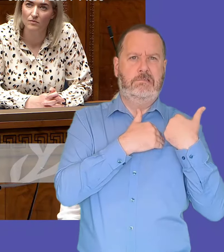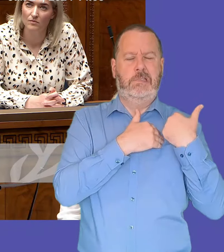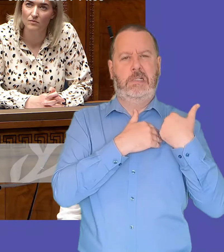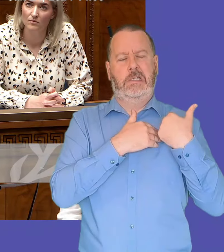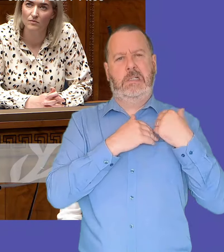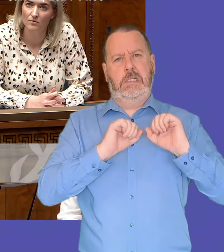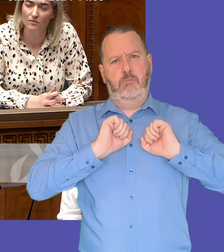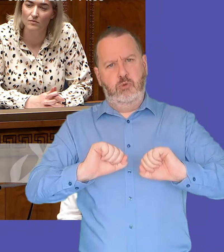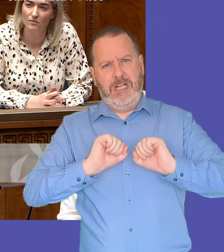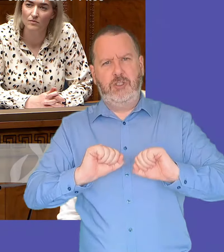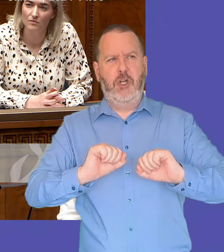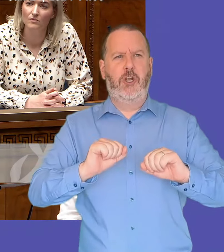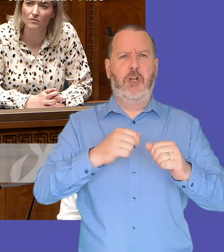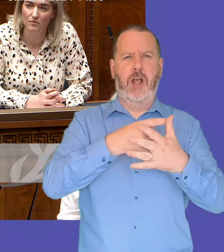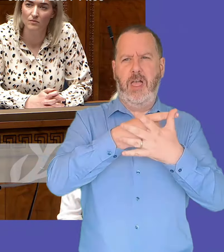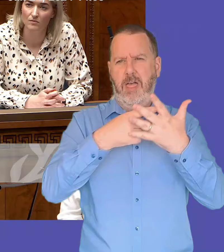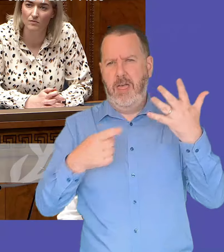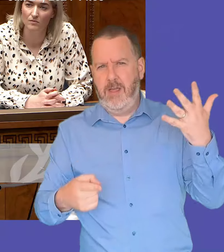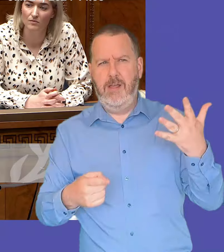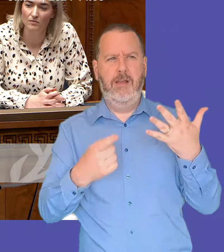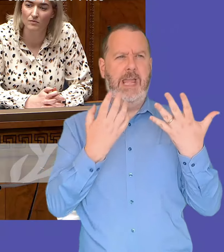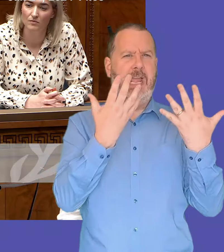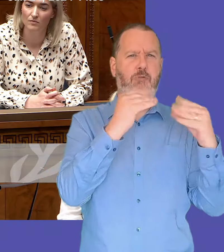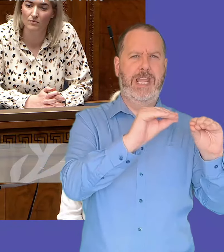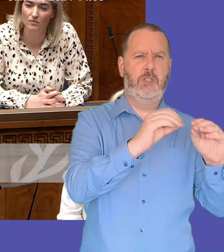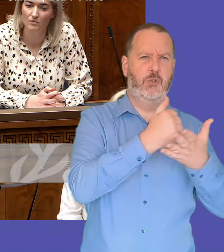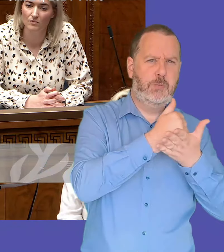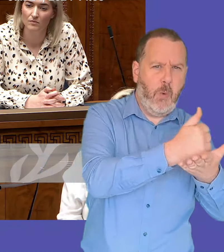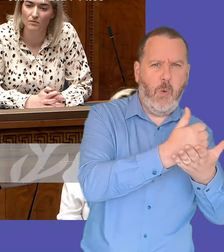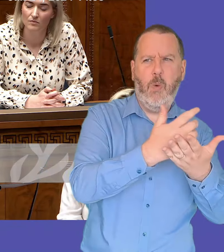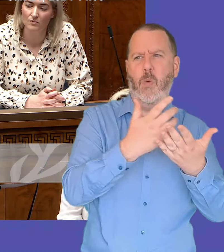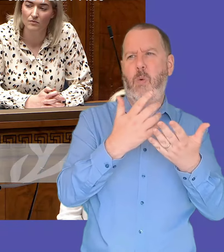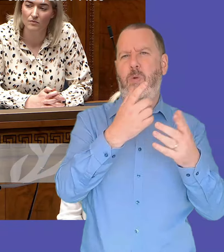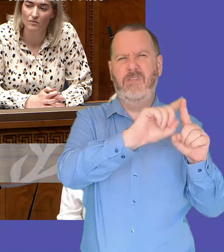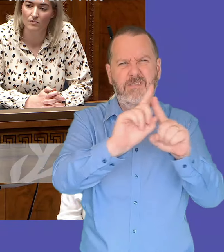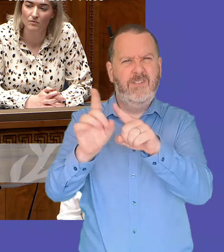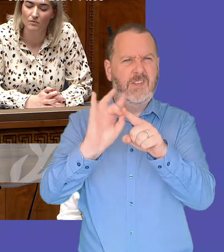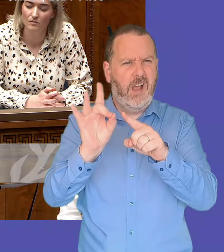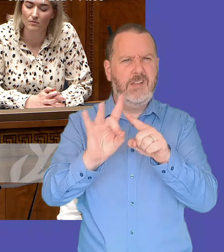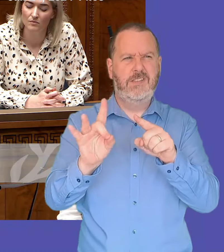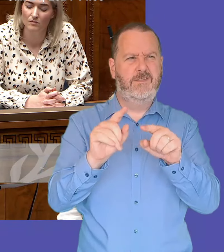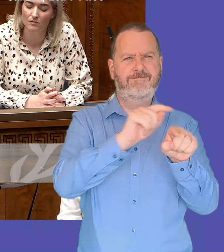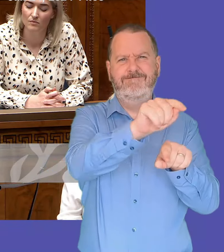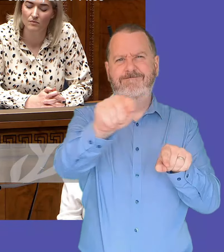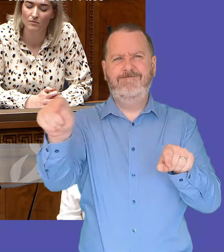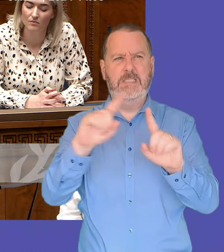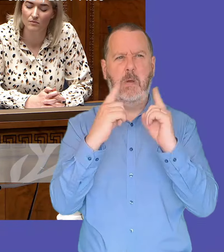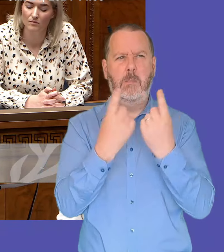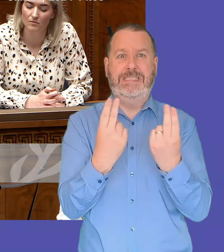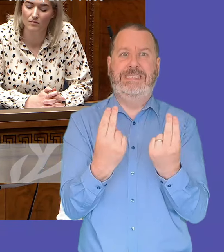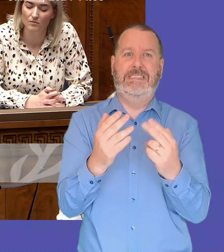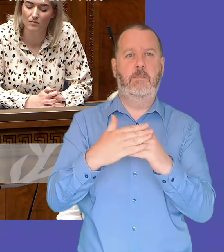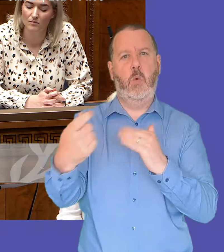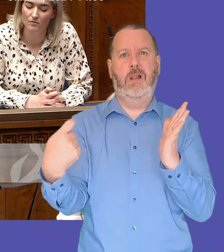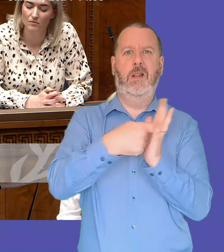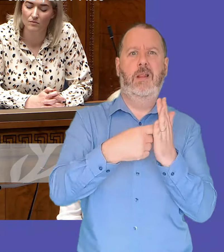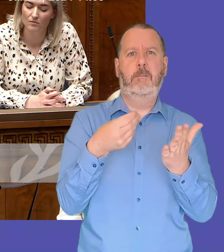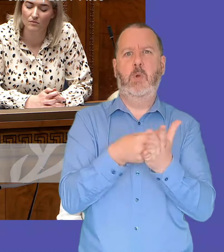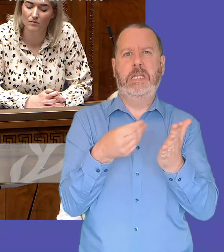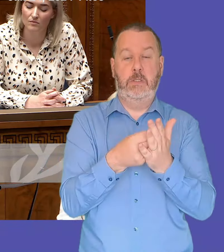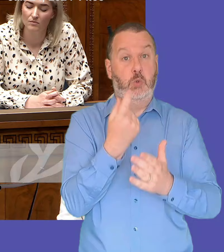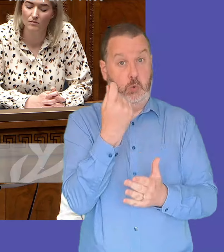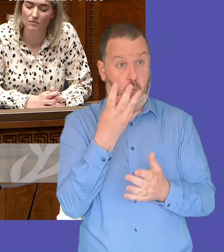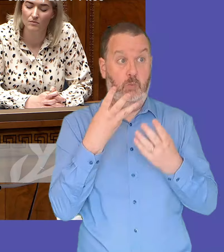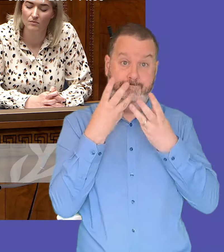or the money for the pay and grading review for education support workers and across the whole all of the departments um it's in my